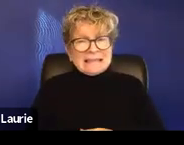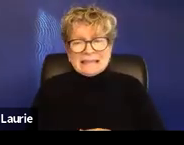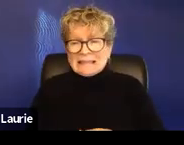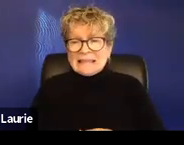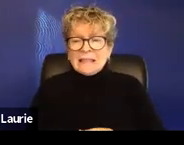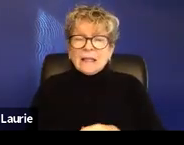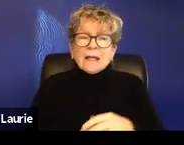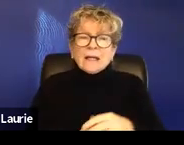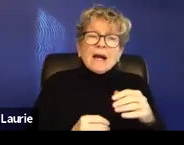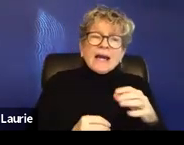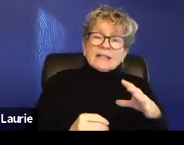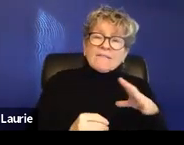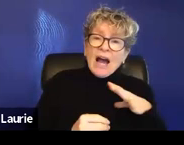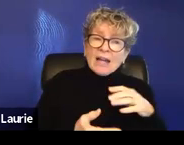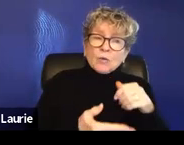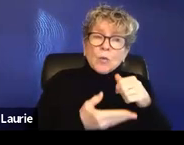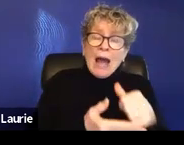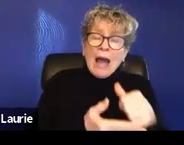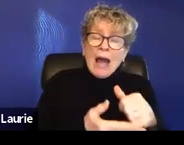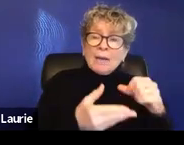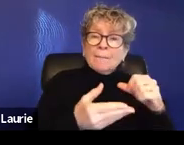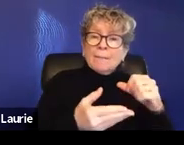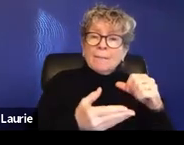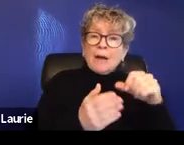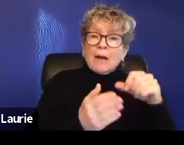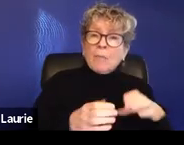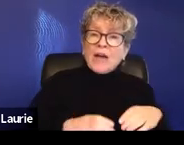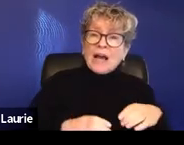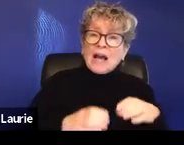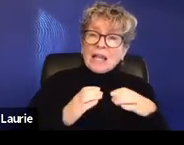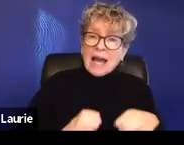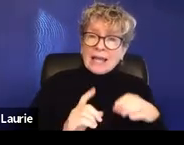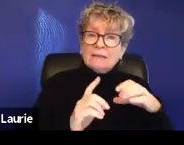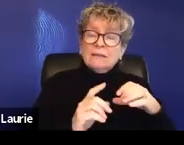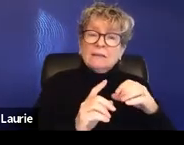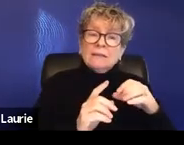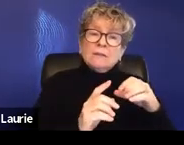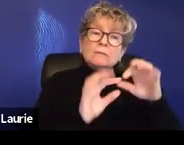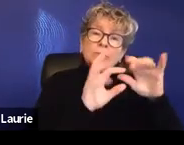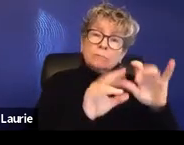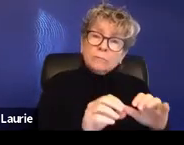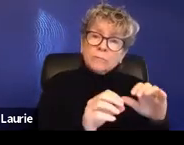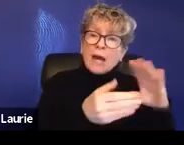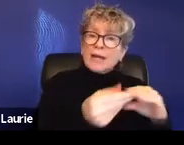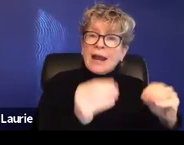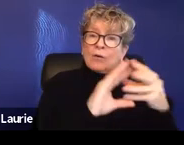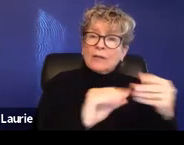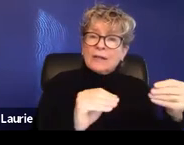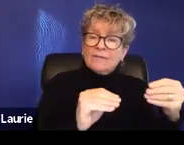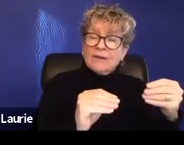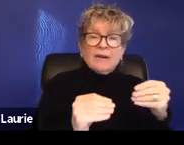help a client put a narrative together. It's another thing, for example, if you are drafting a contract for a survivor